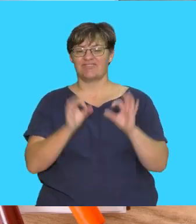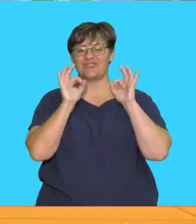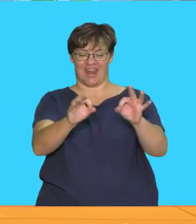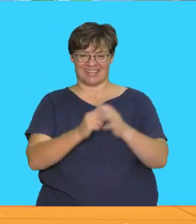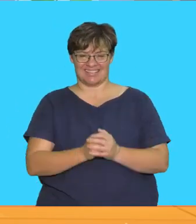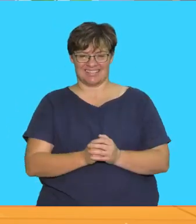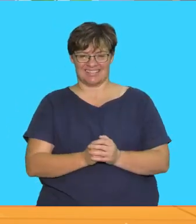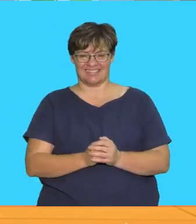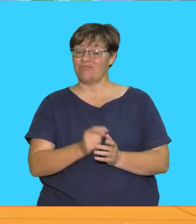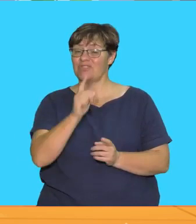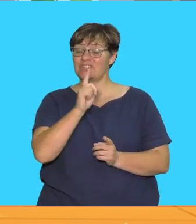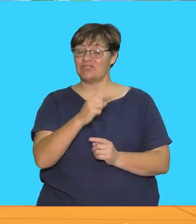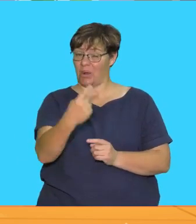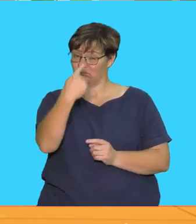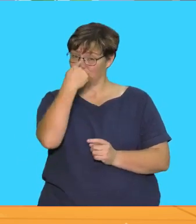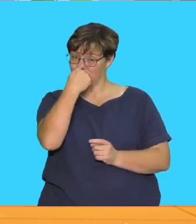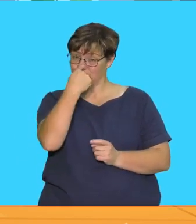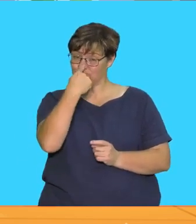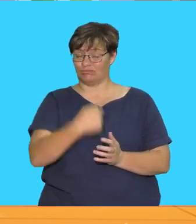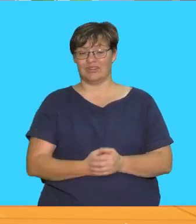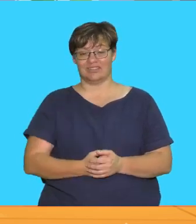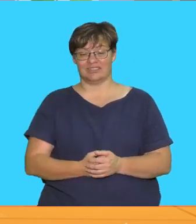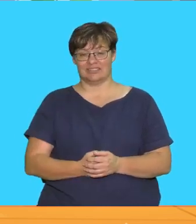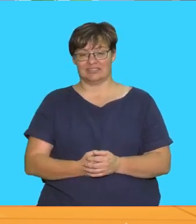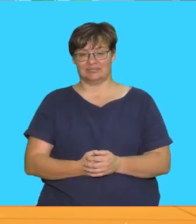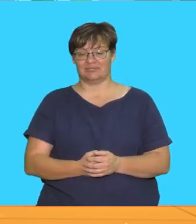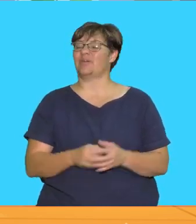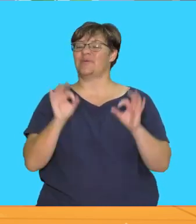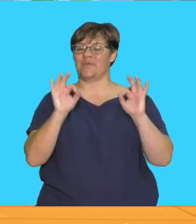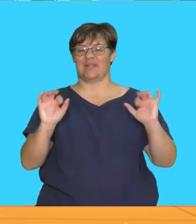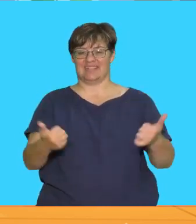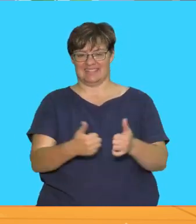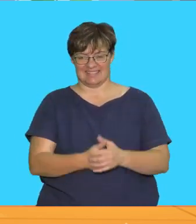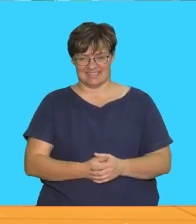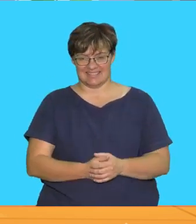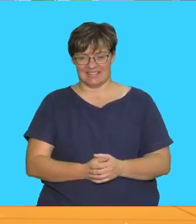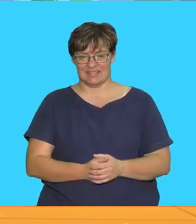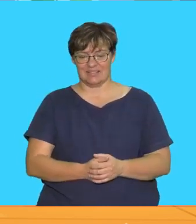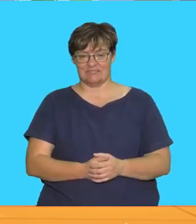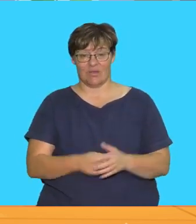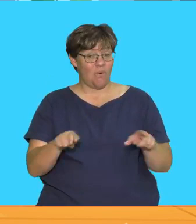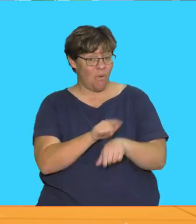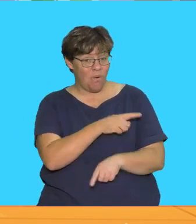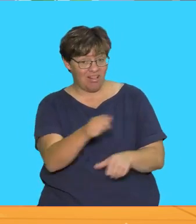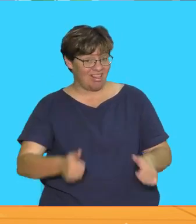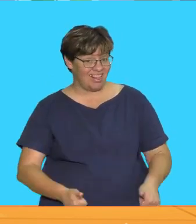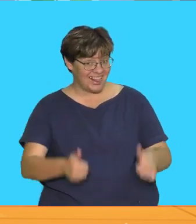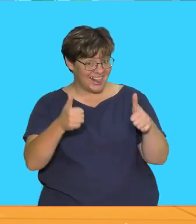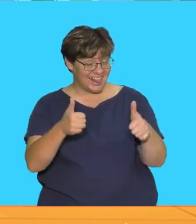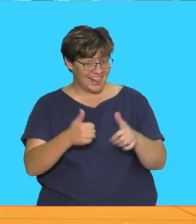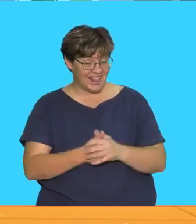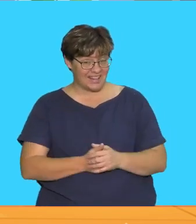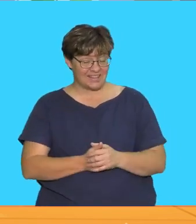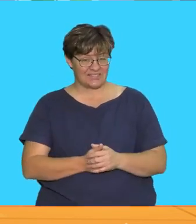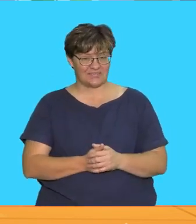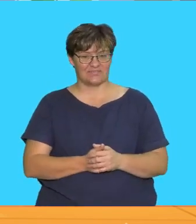correct your teacher pointed to a nose well done did you all get a thumbs up